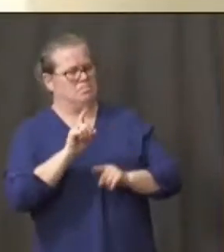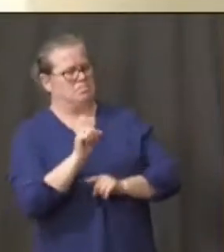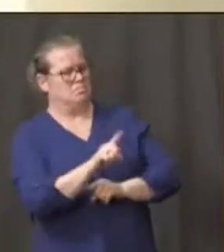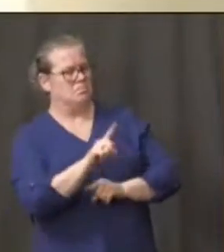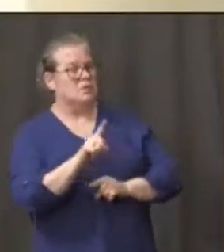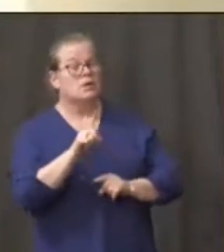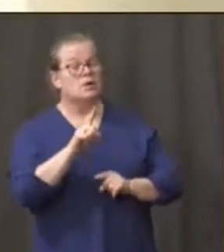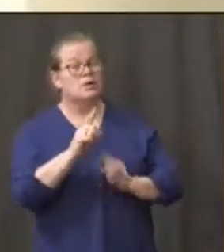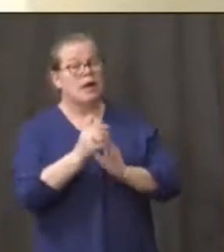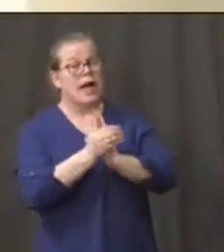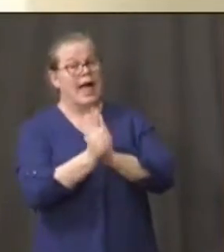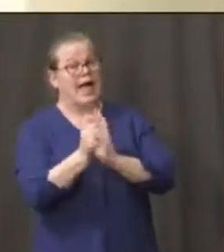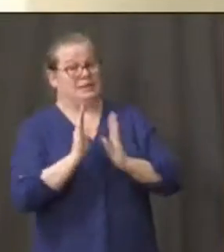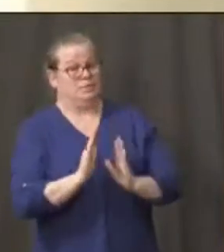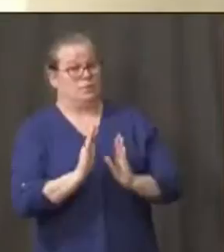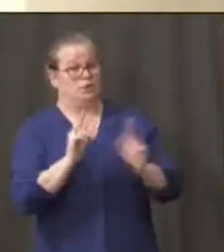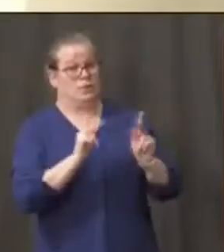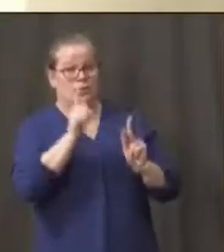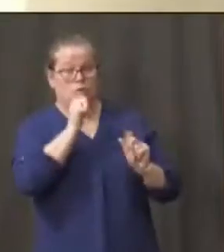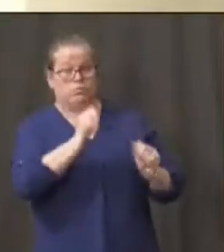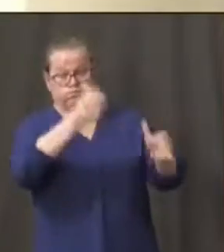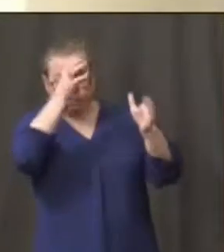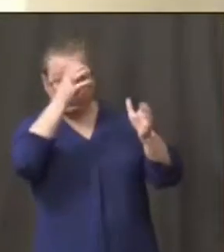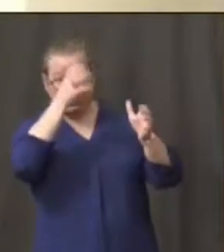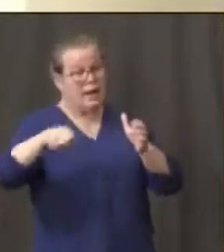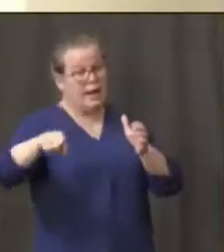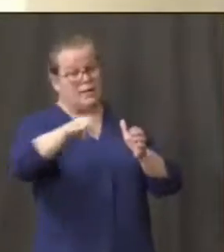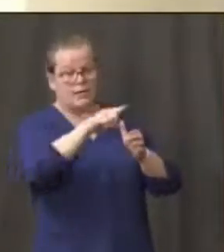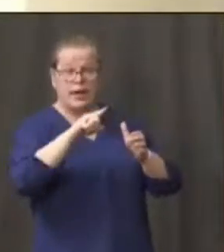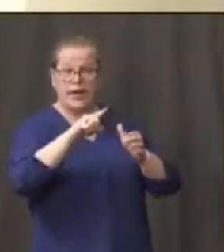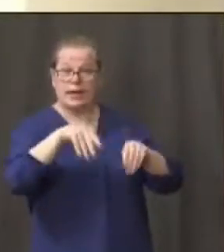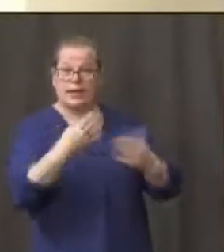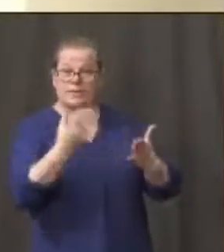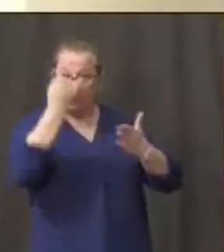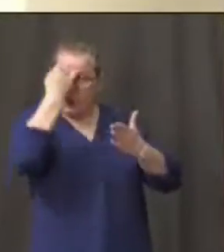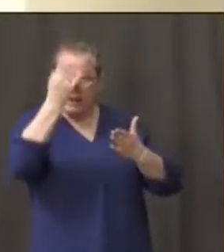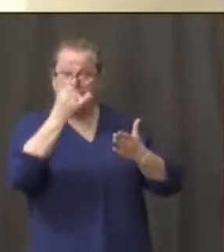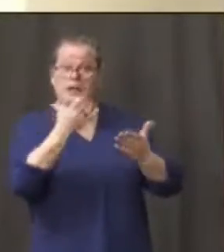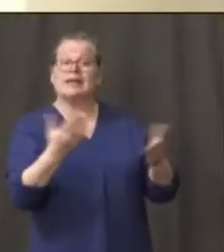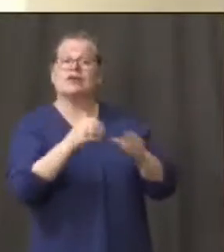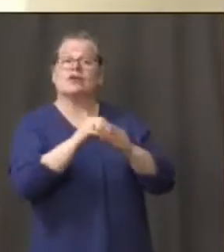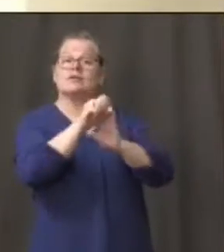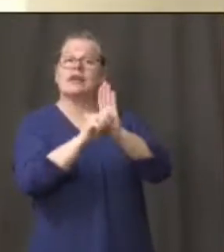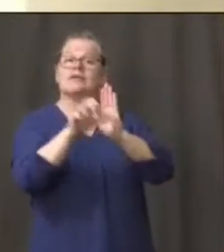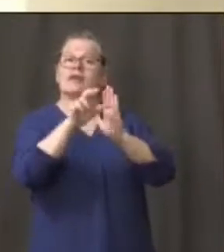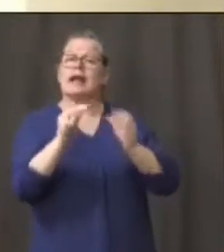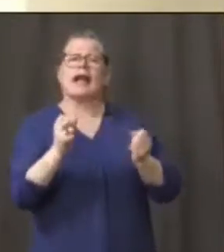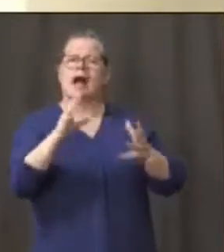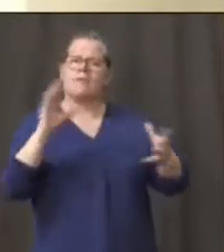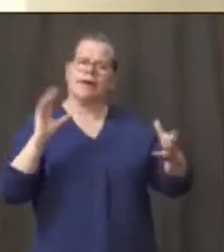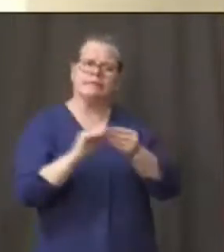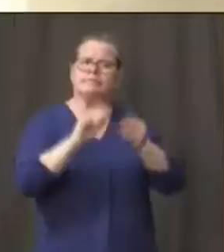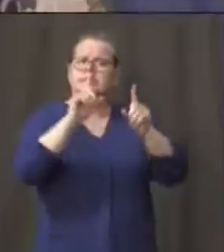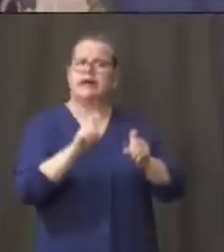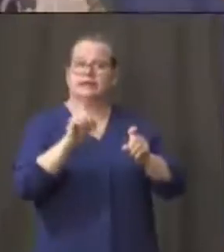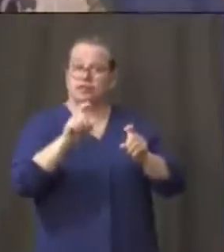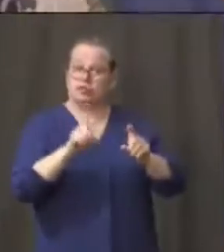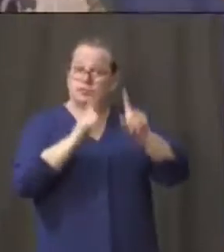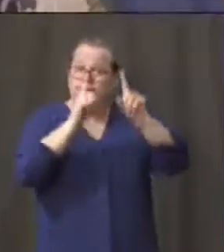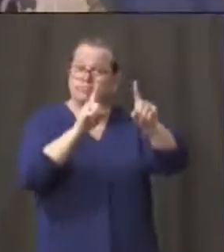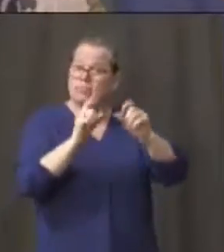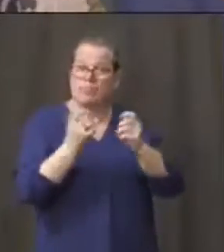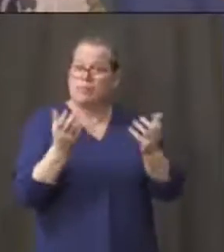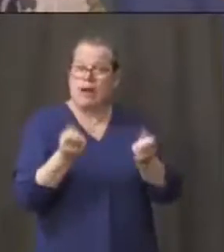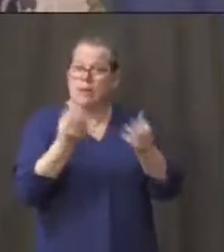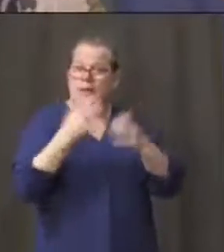a clearer idea of exactly how many tests we should aim for in the state on a daily basis? Well, that's why we have the advisory board that